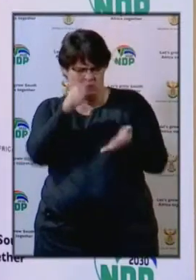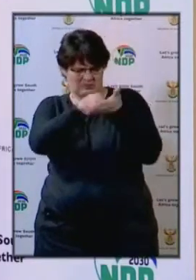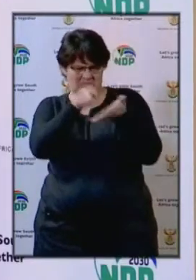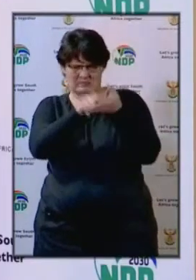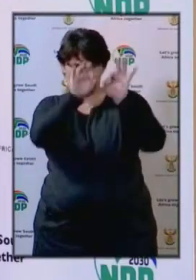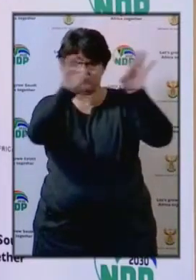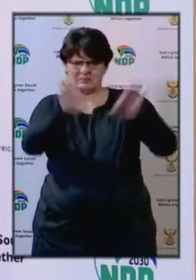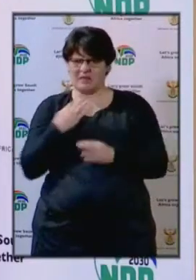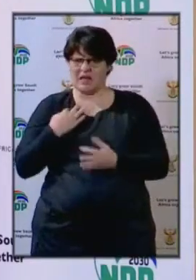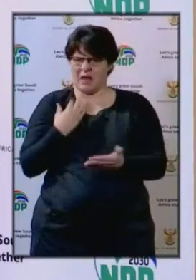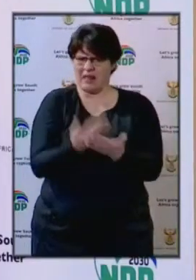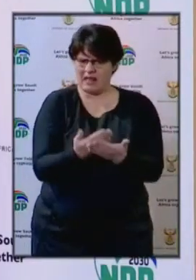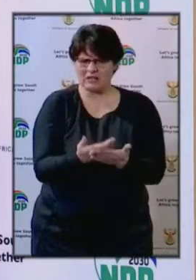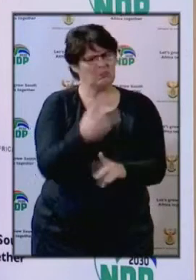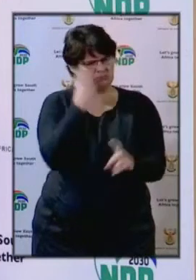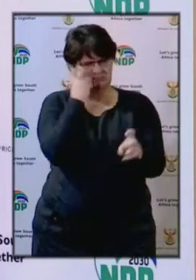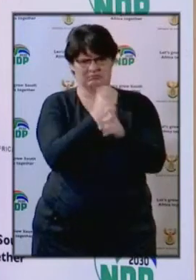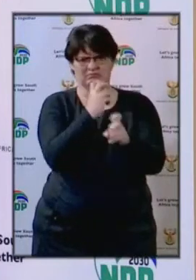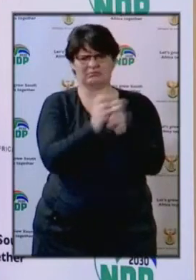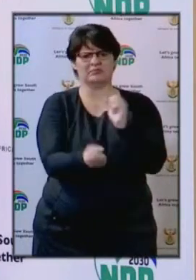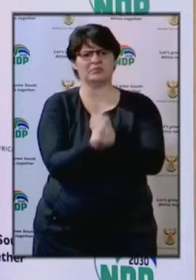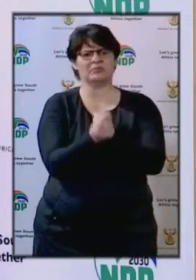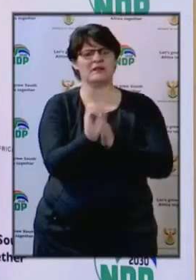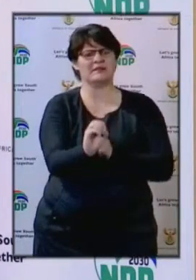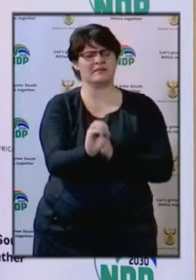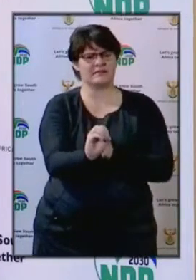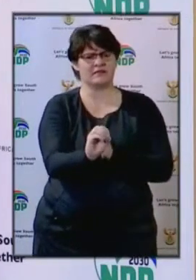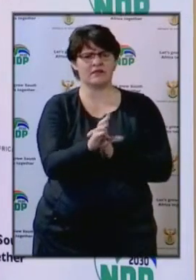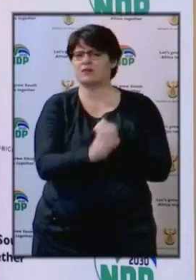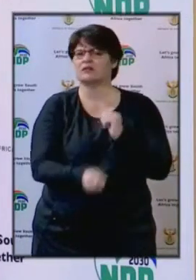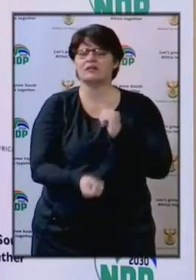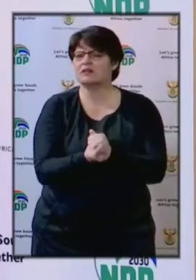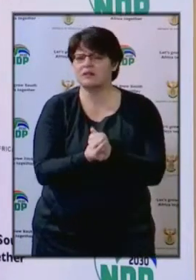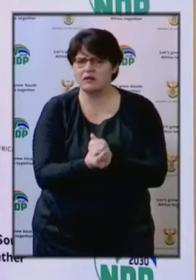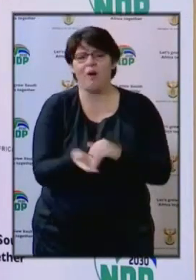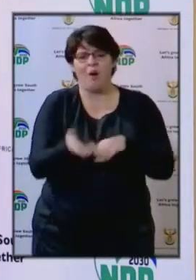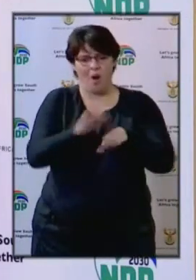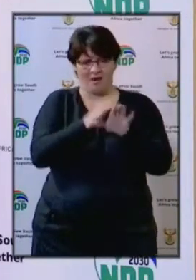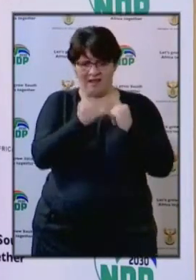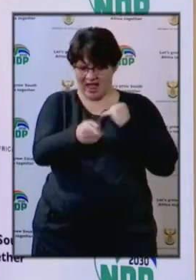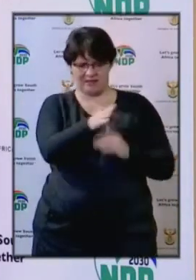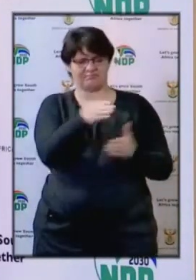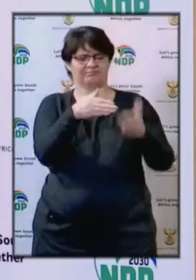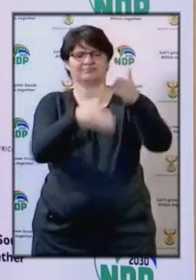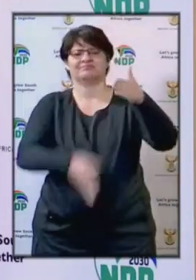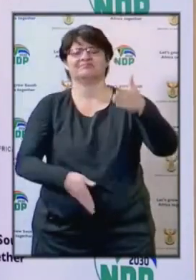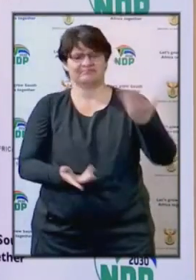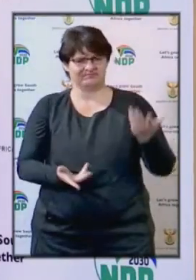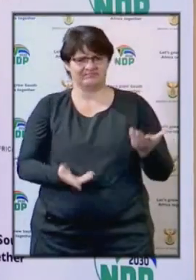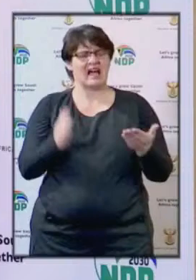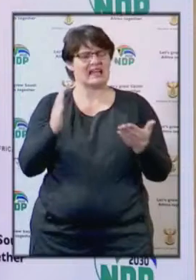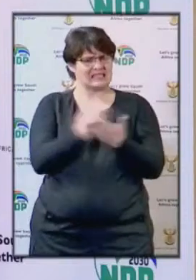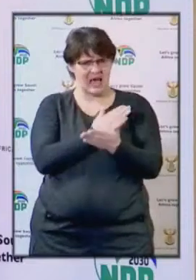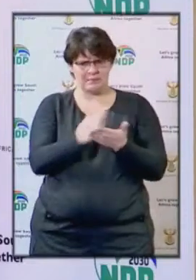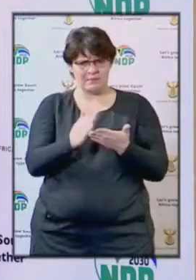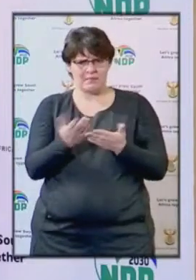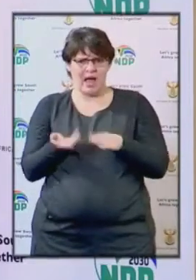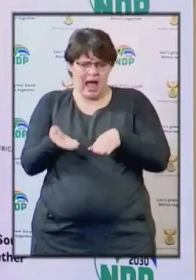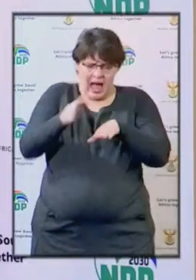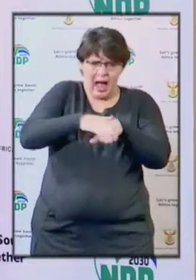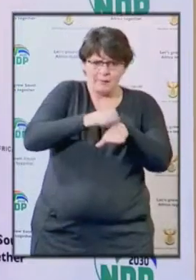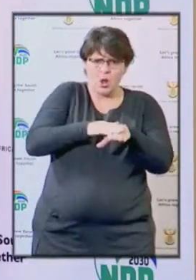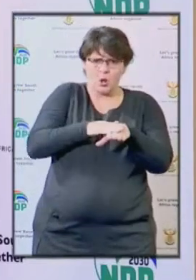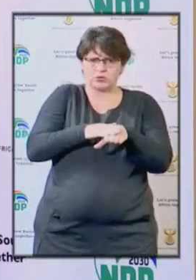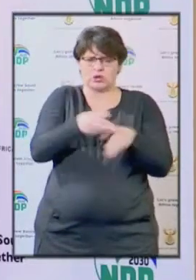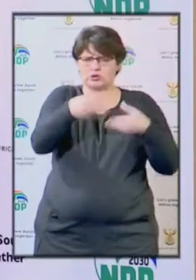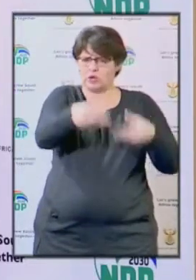And these challenges were specifically through the online system. Some had difficulties in uploading their